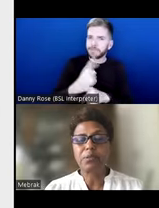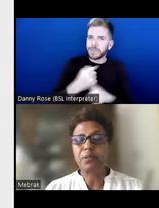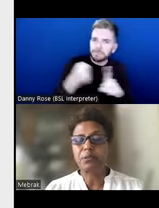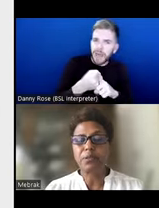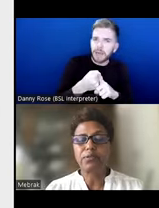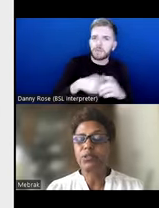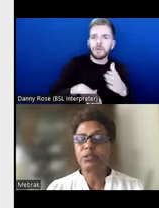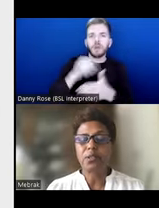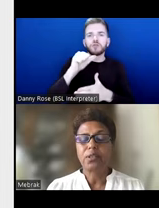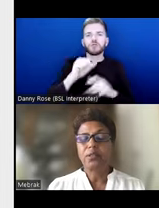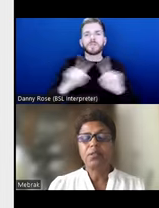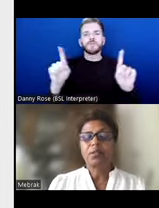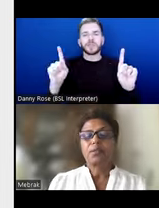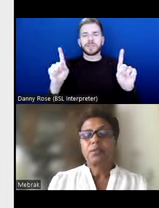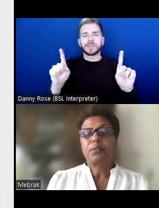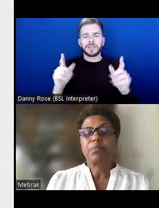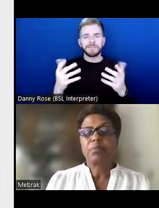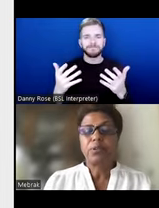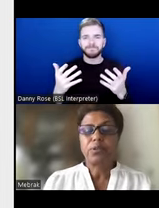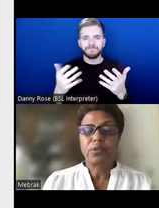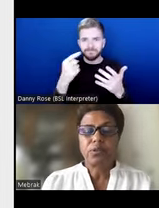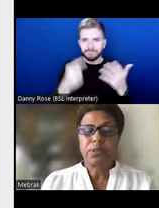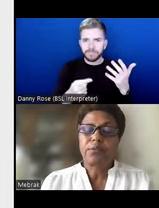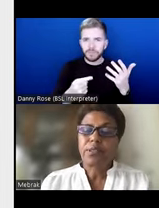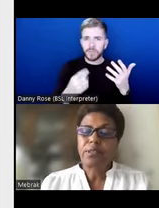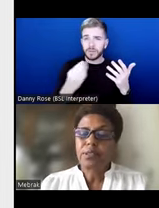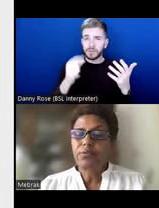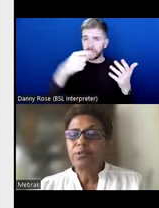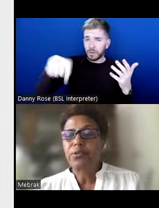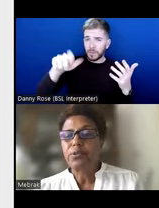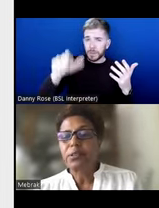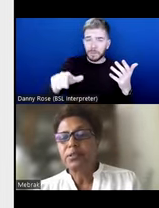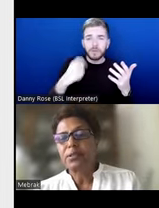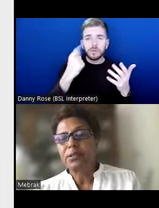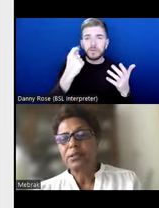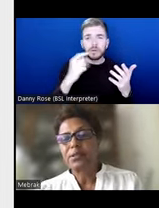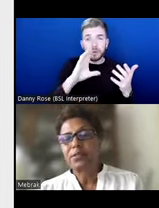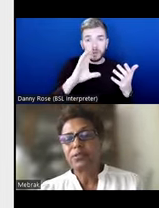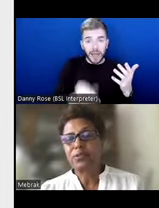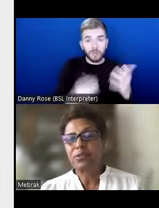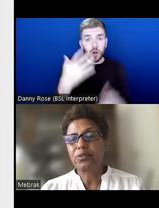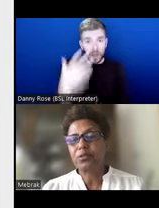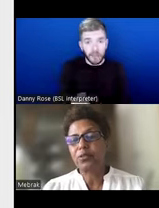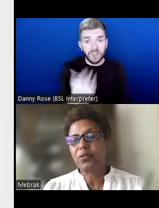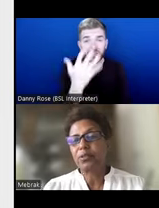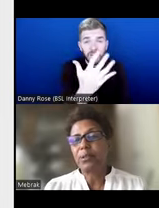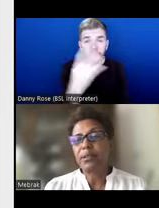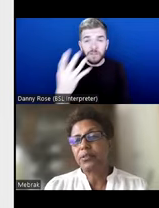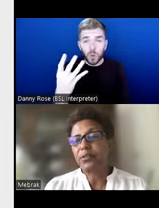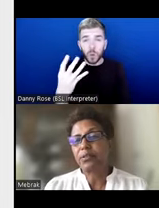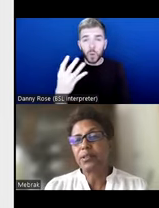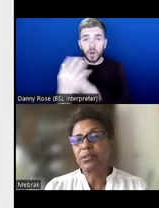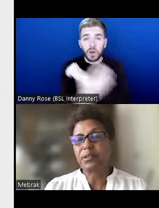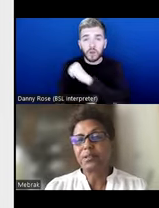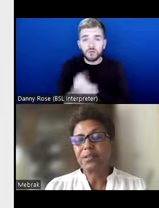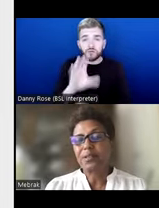people, you know, if you just, some people don't know that Africa has 54 countries. So, so long you're black,